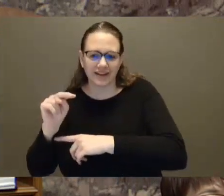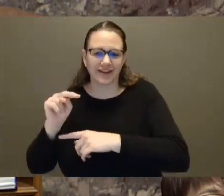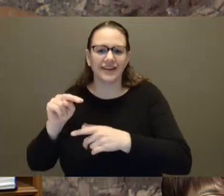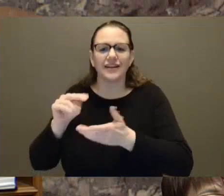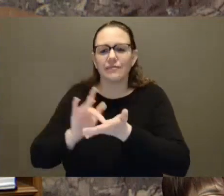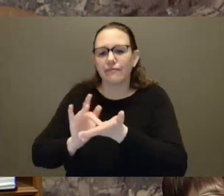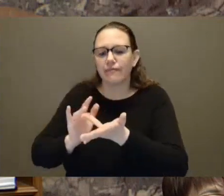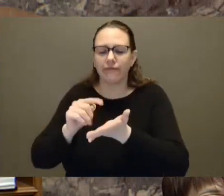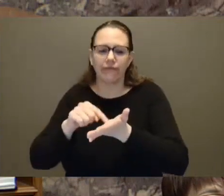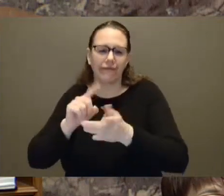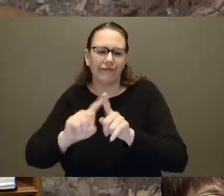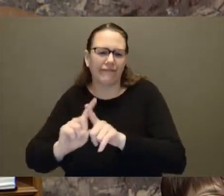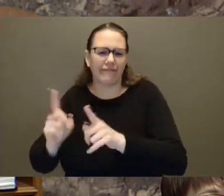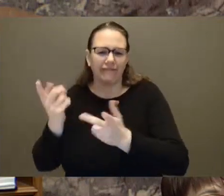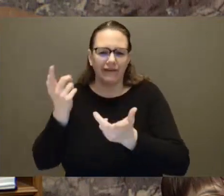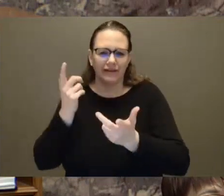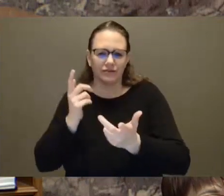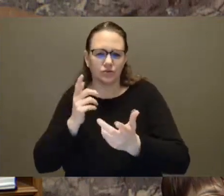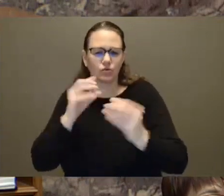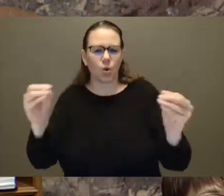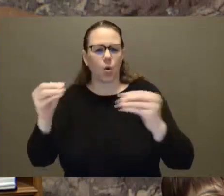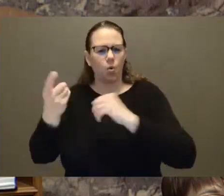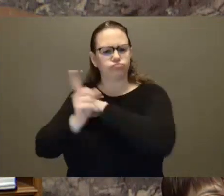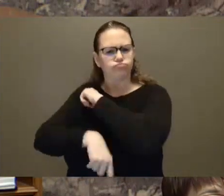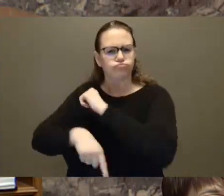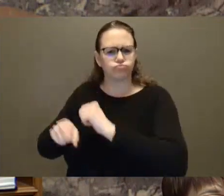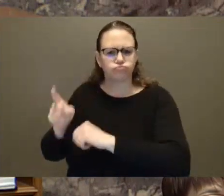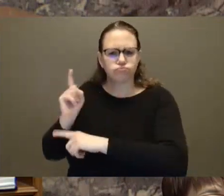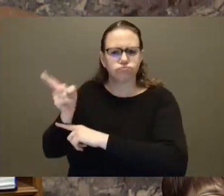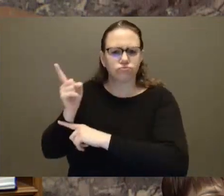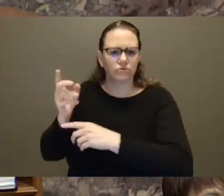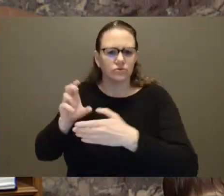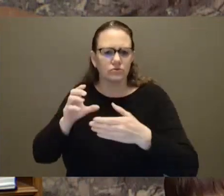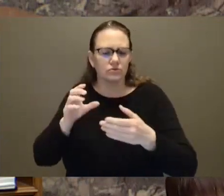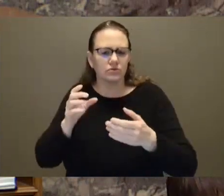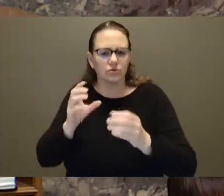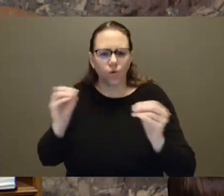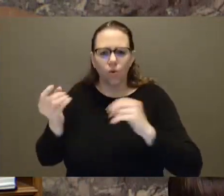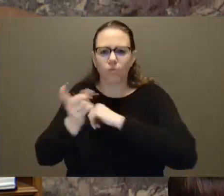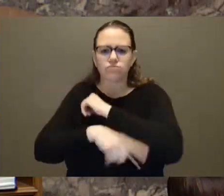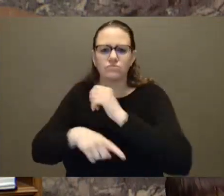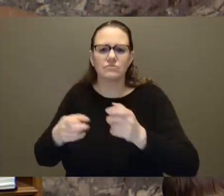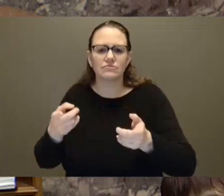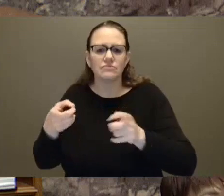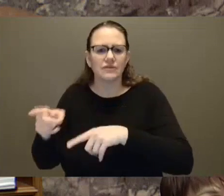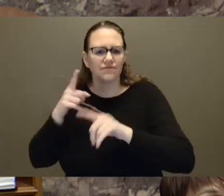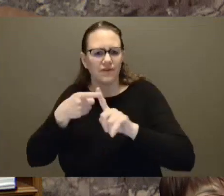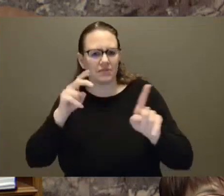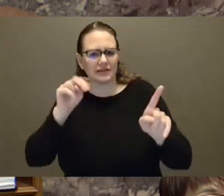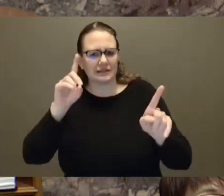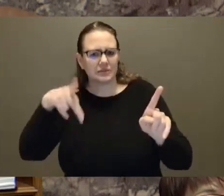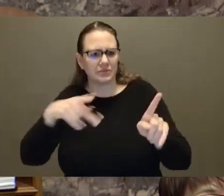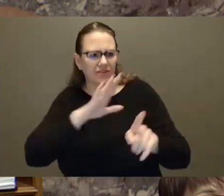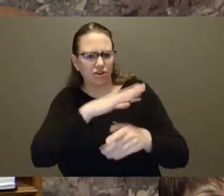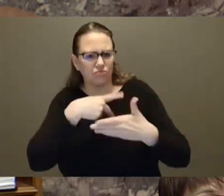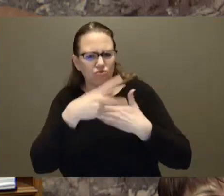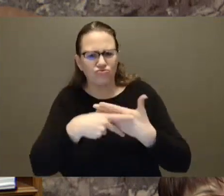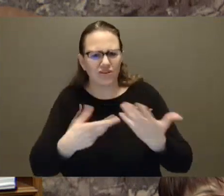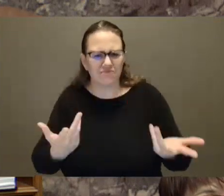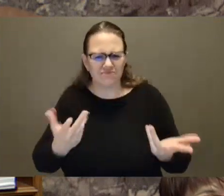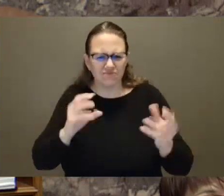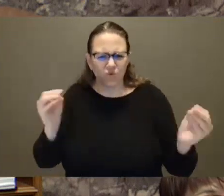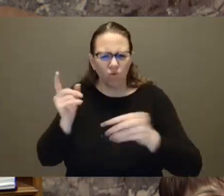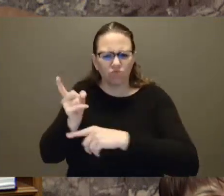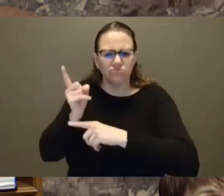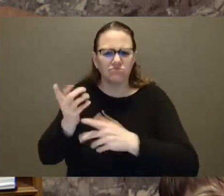NDP decriminalization program. The Premier said that he would destigmatize drug use. Well, don't worry,